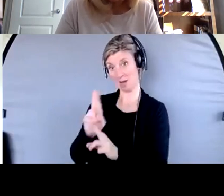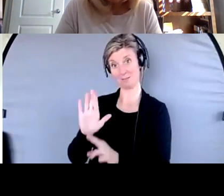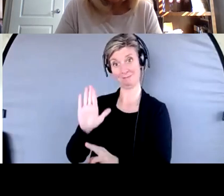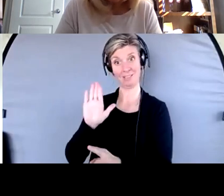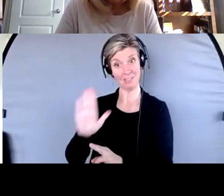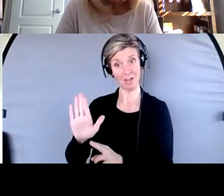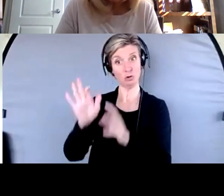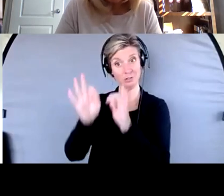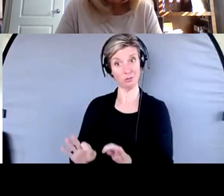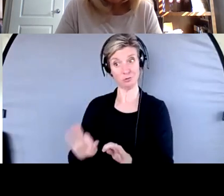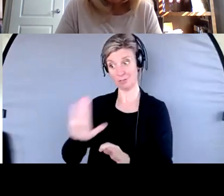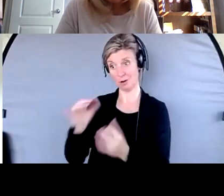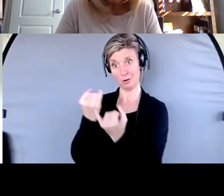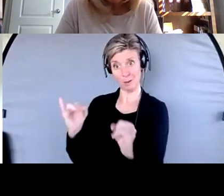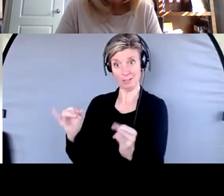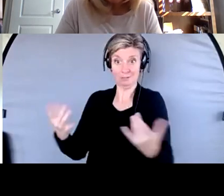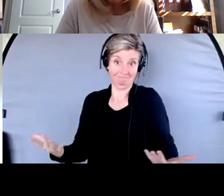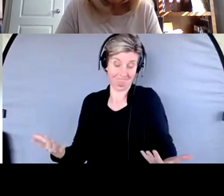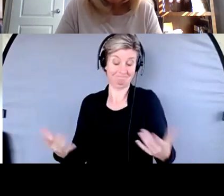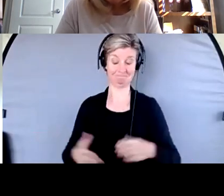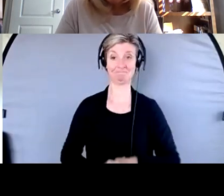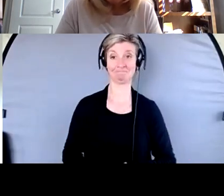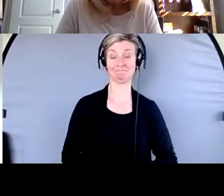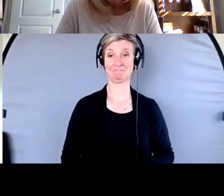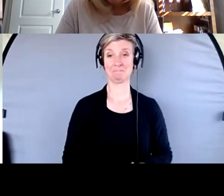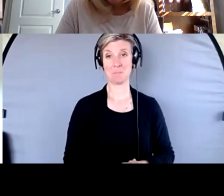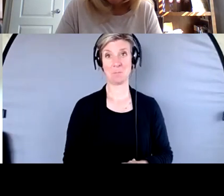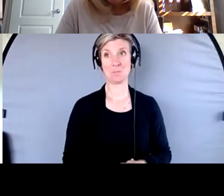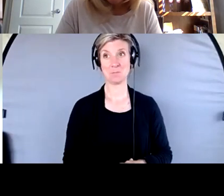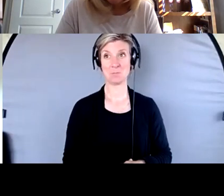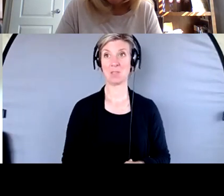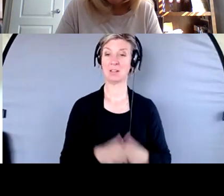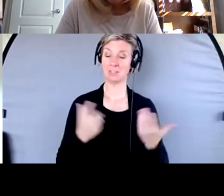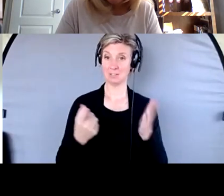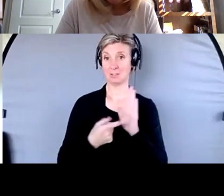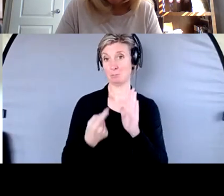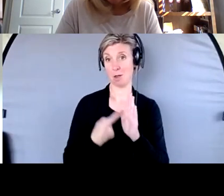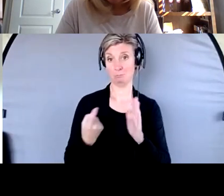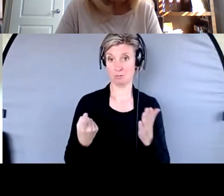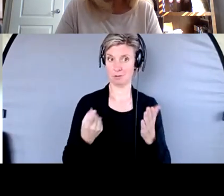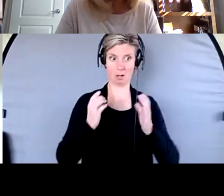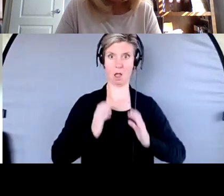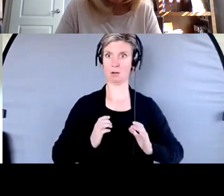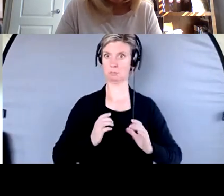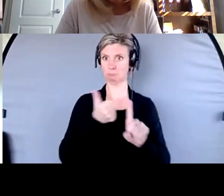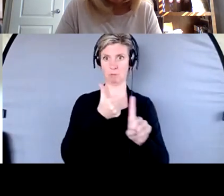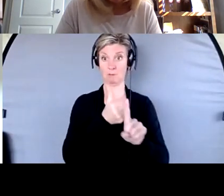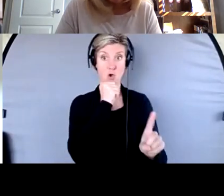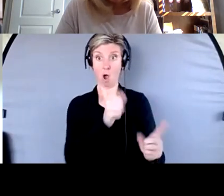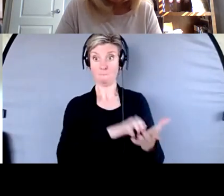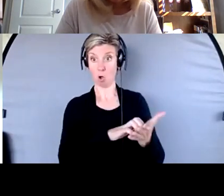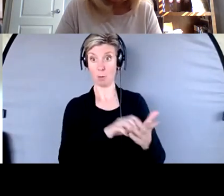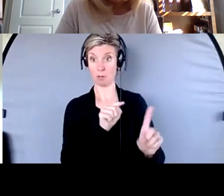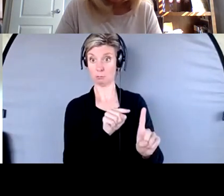right to make decisions. know, you know, sometimes a client who's not vulnerable, let's say somebody who's fully